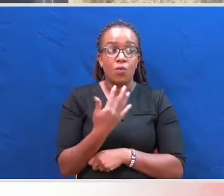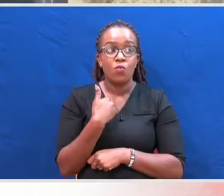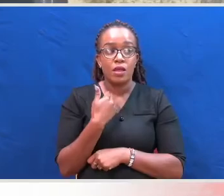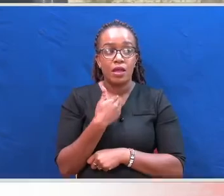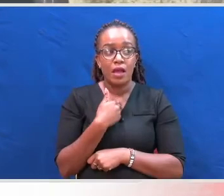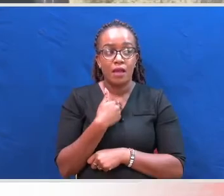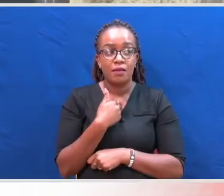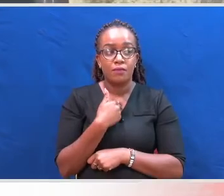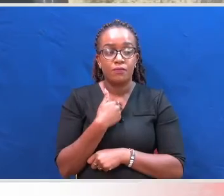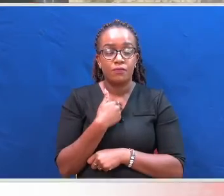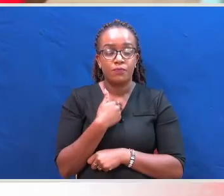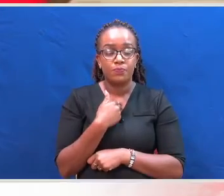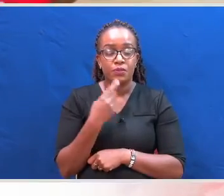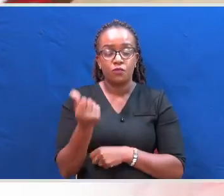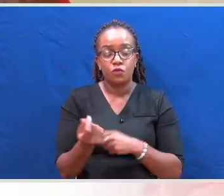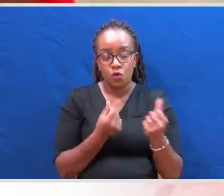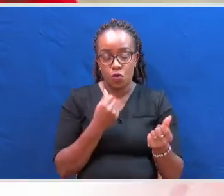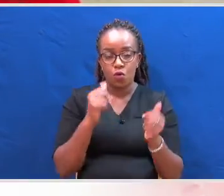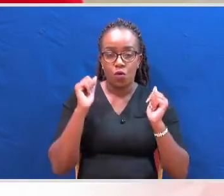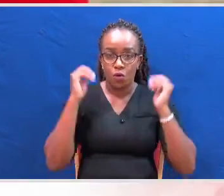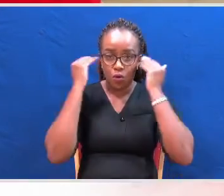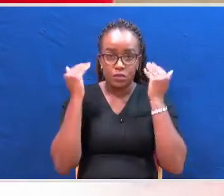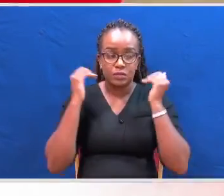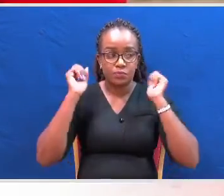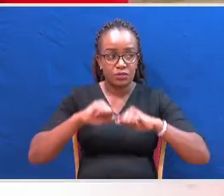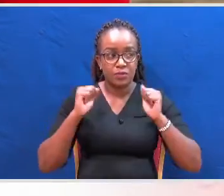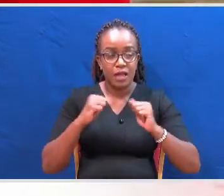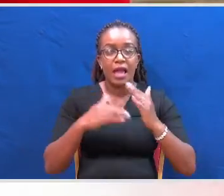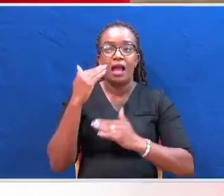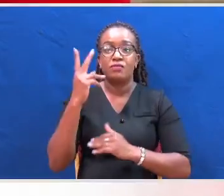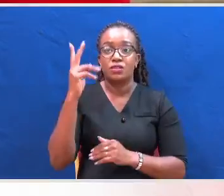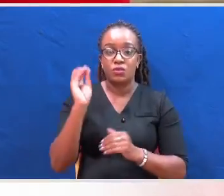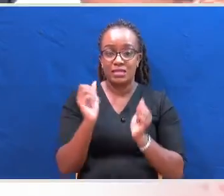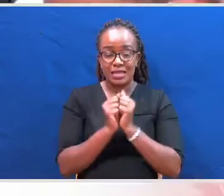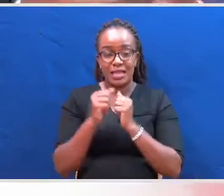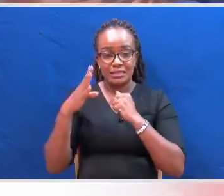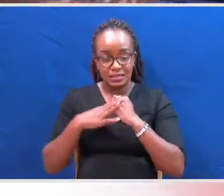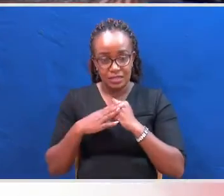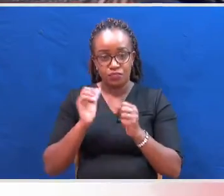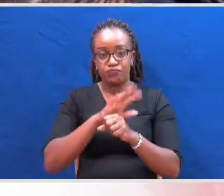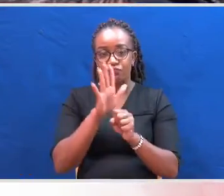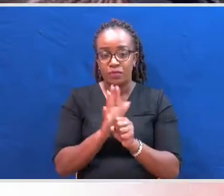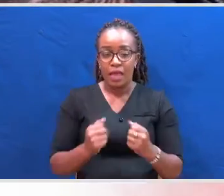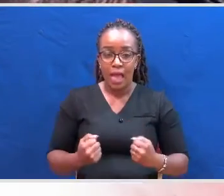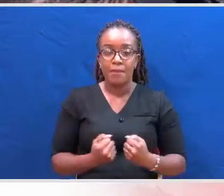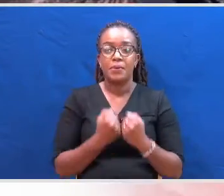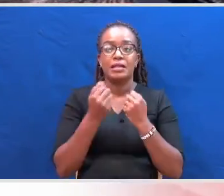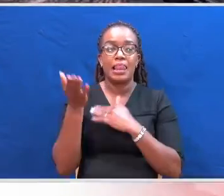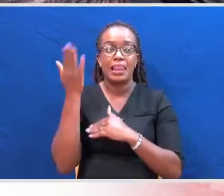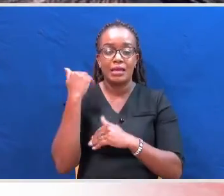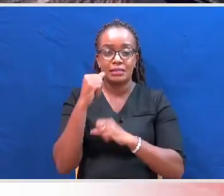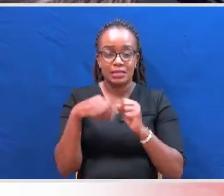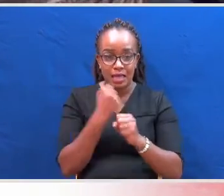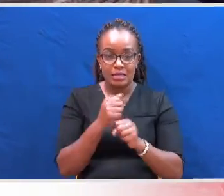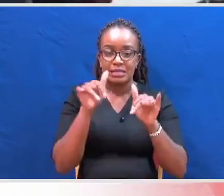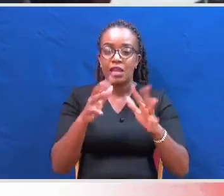courts as possible to be able to pick up. After COVID-19 struck the country in March last year and took longer than it was anticipated,